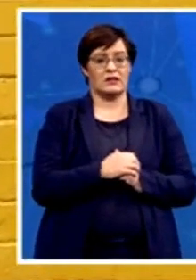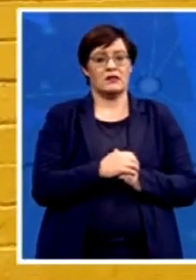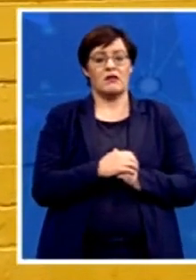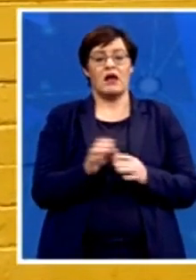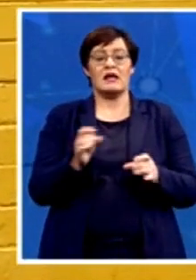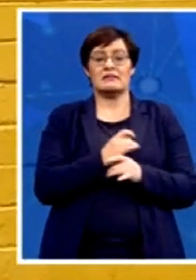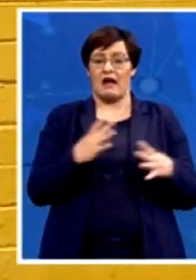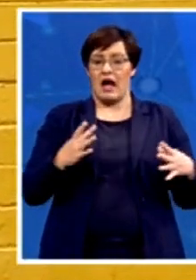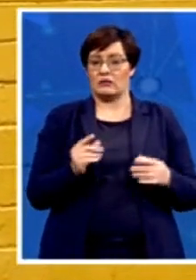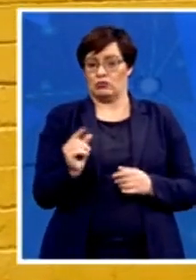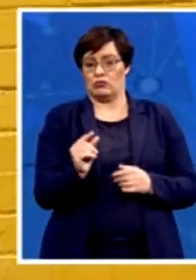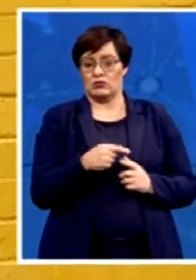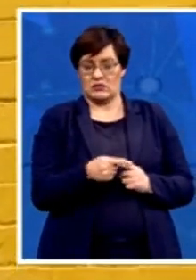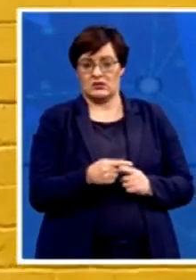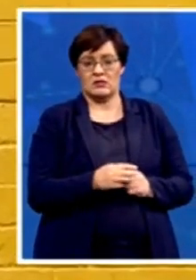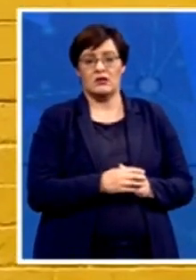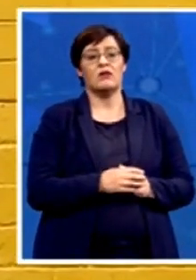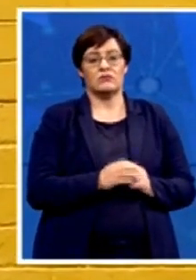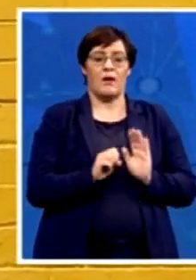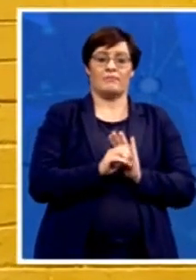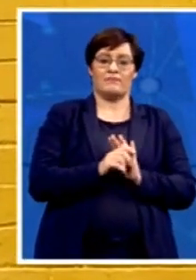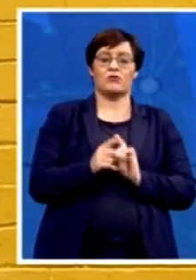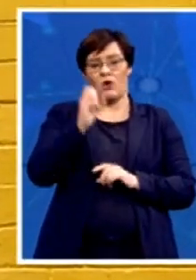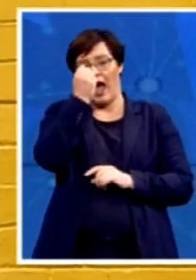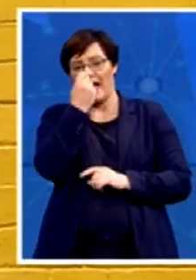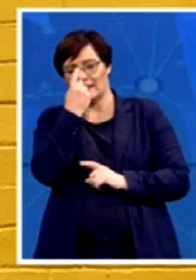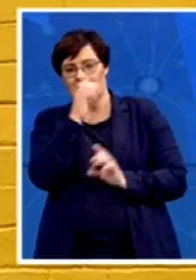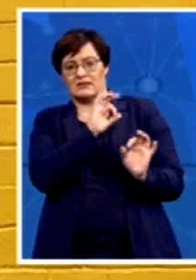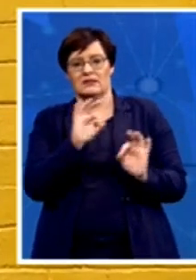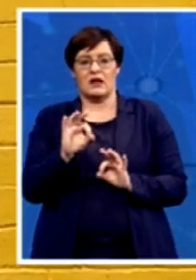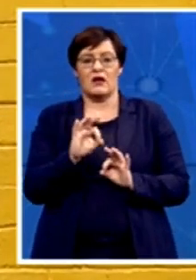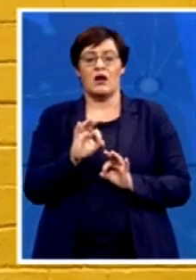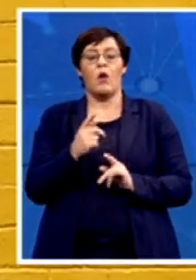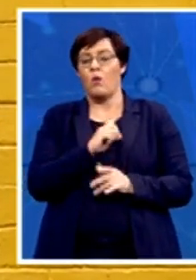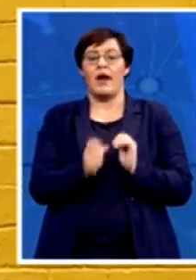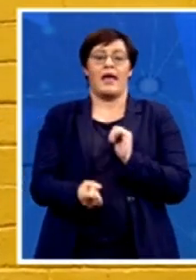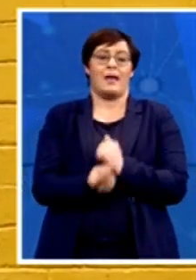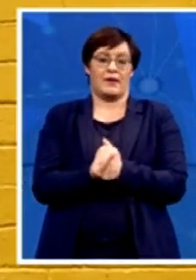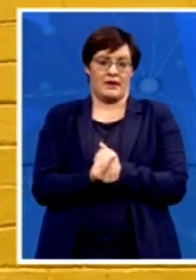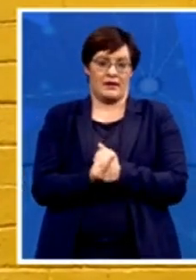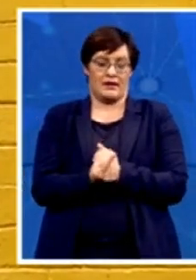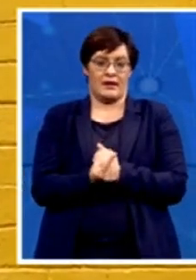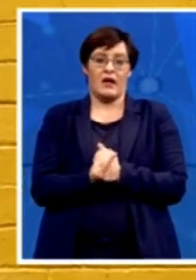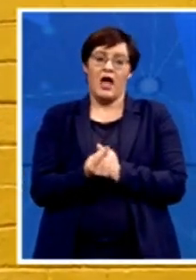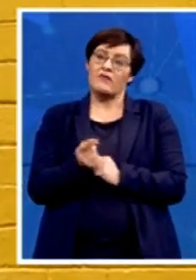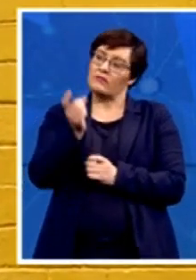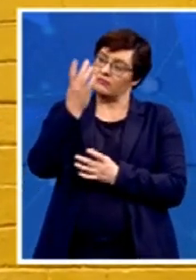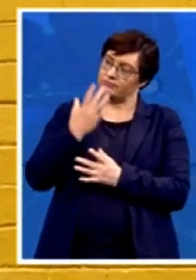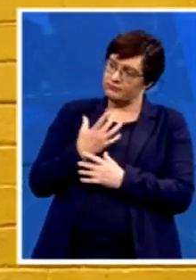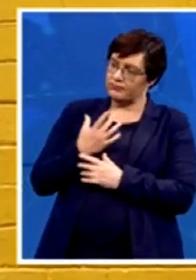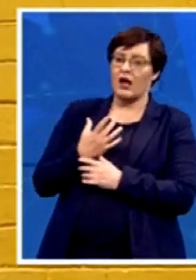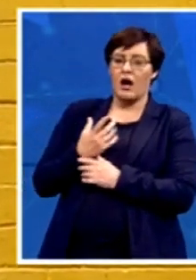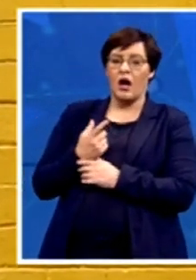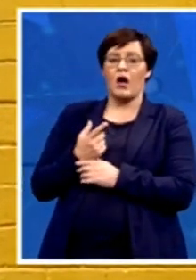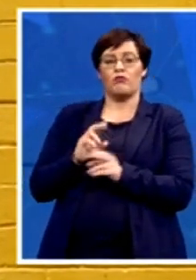briefing, just to understand exactly what is likely to transpire, as he just mentioned, that they are ready for these